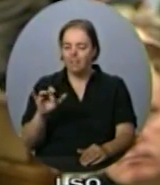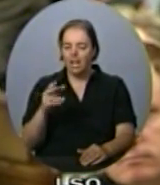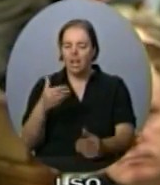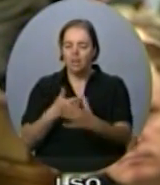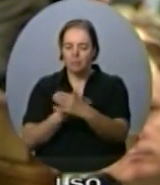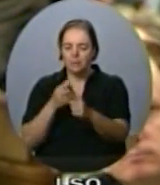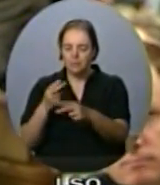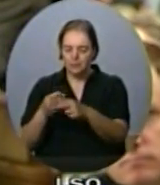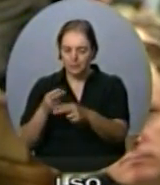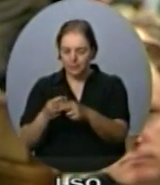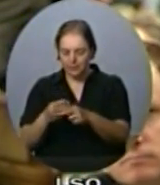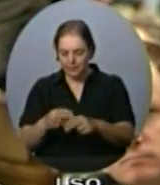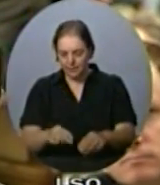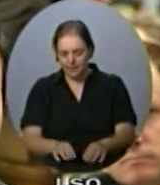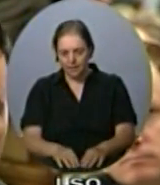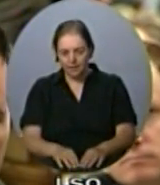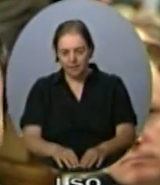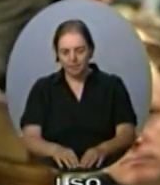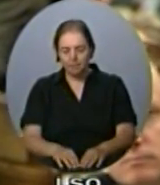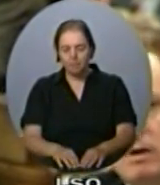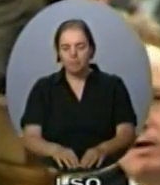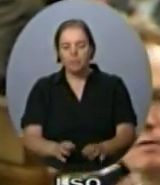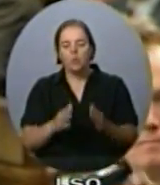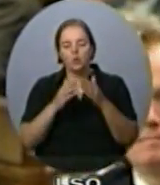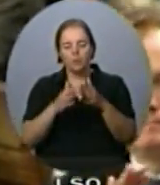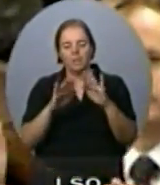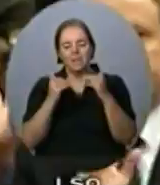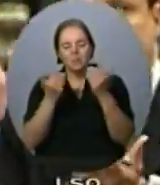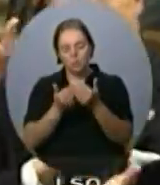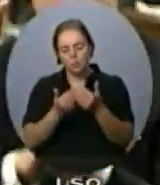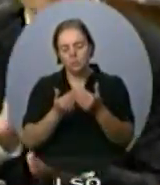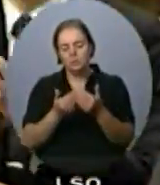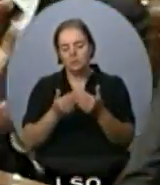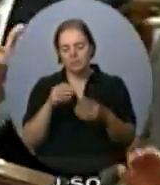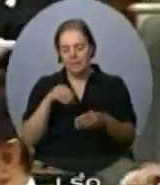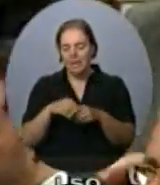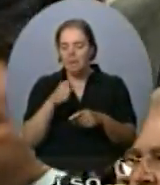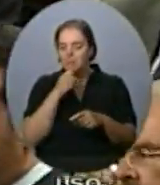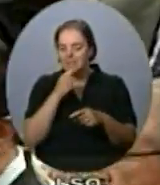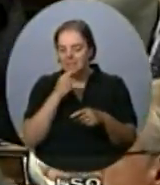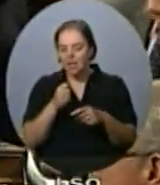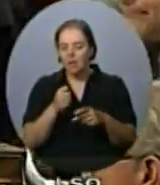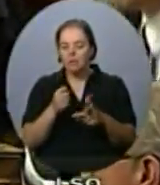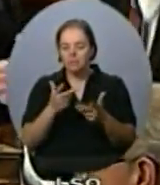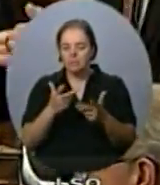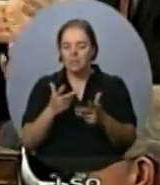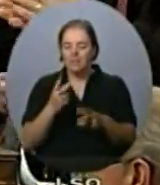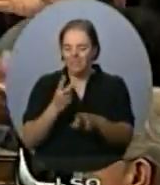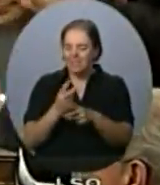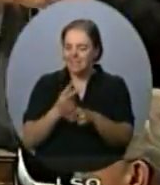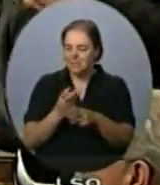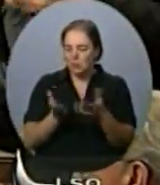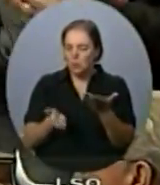the legitimate historic concerns of the Polish community in this regard. Seized by almost